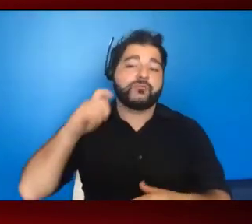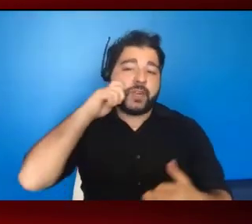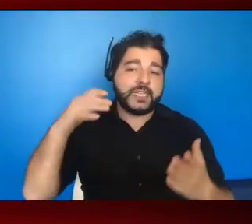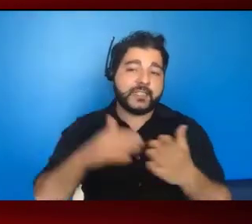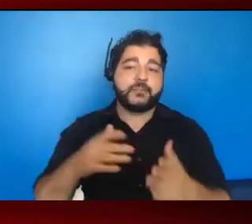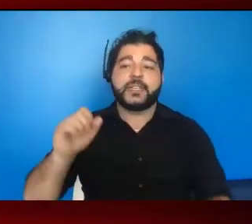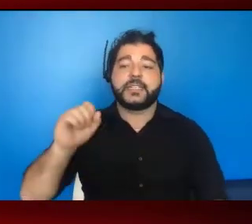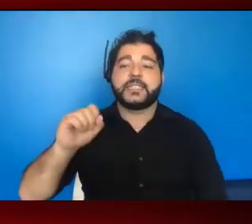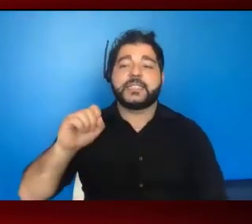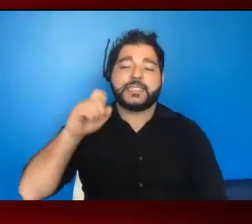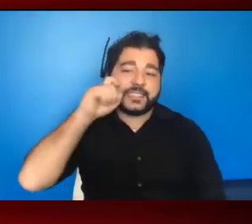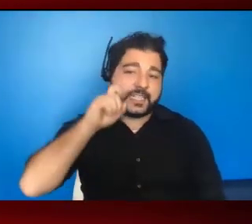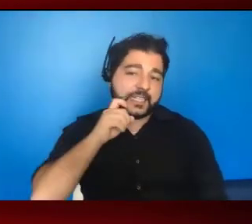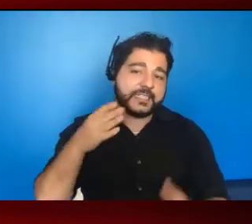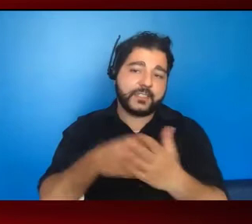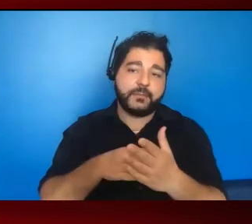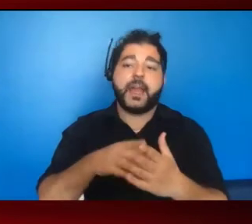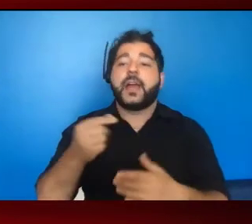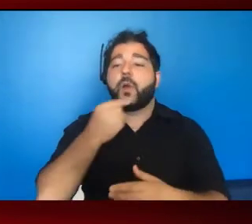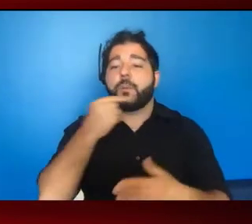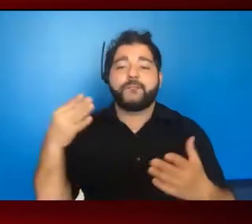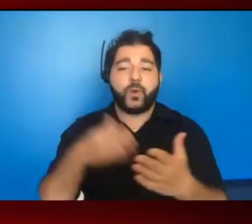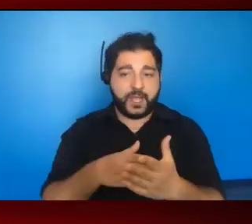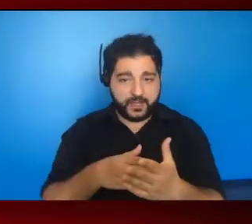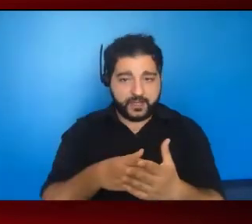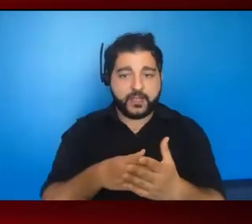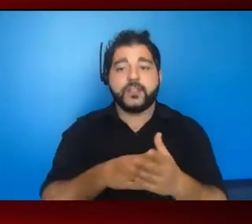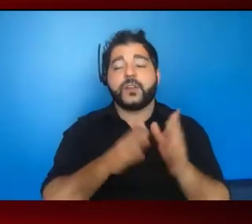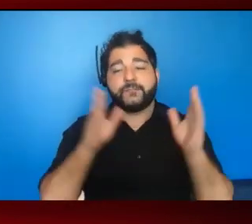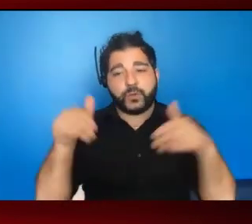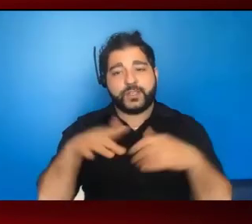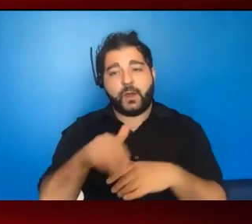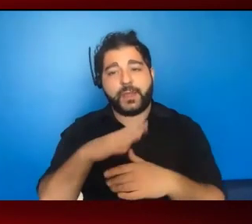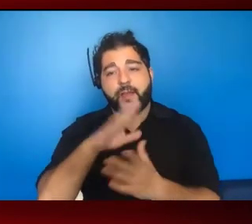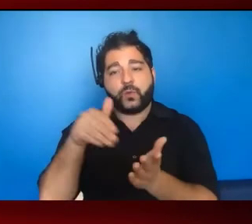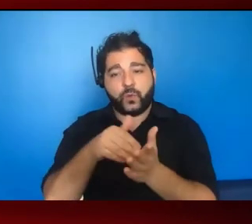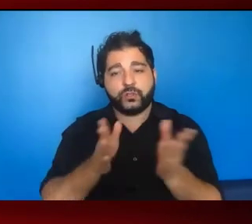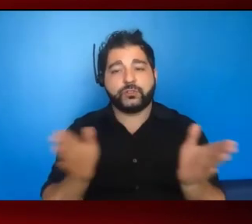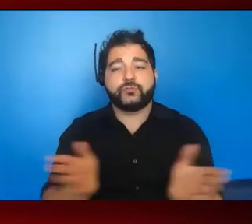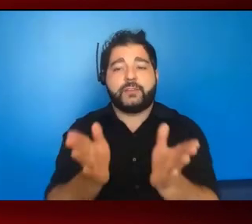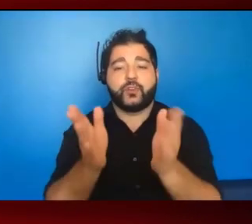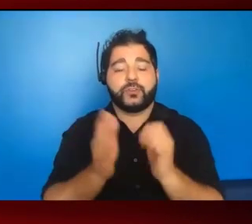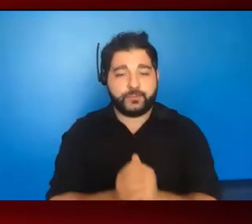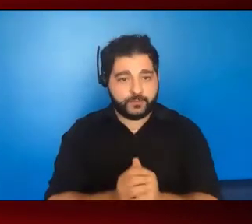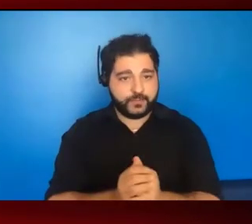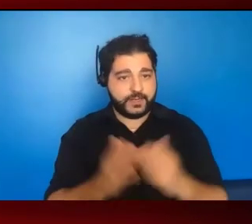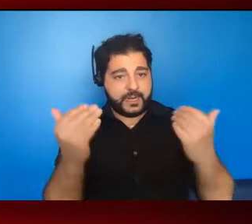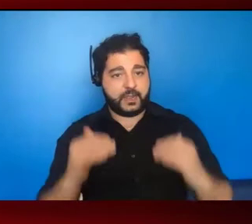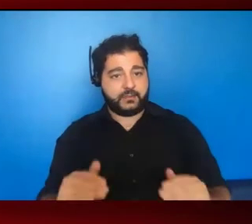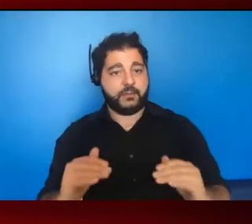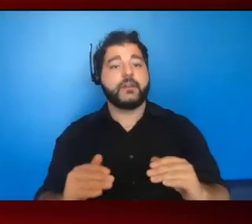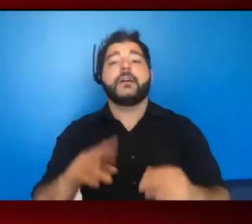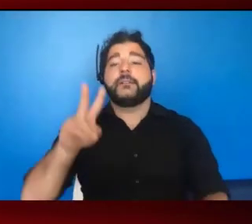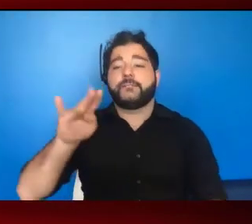focusing on the core driver as opposed to some of the symptoms of the disease instead. When you look again at viral